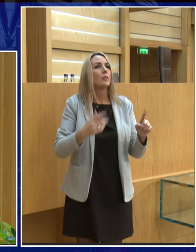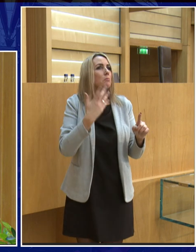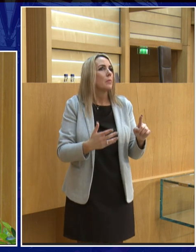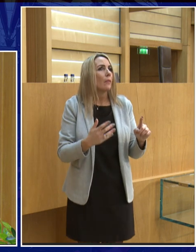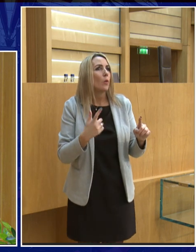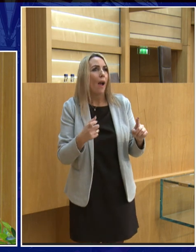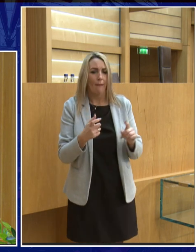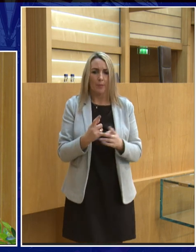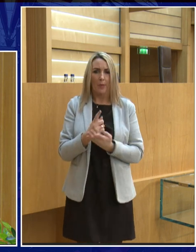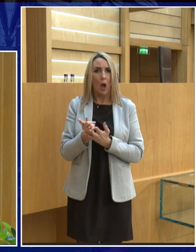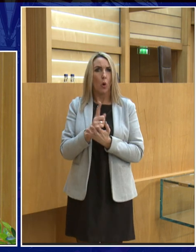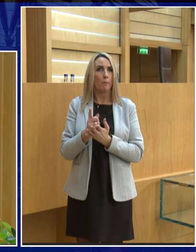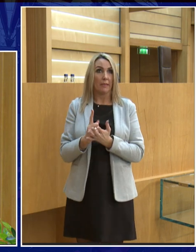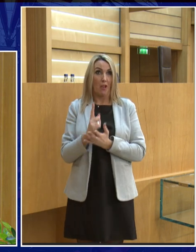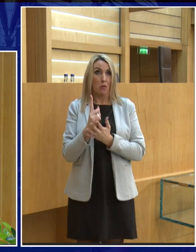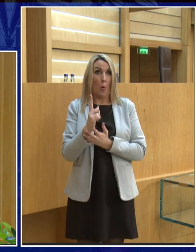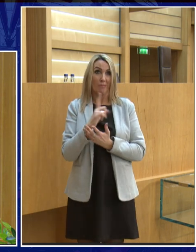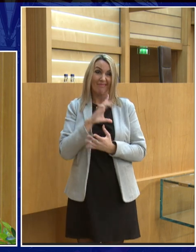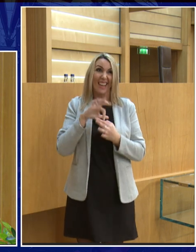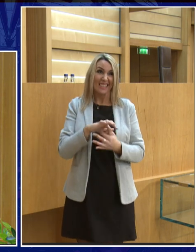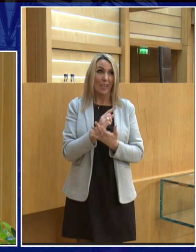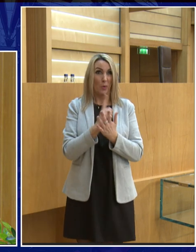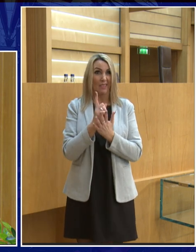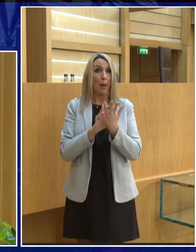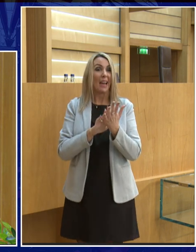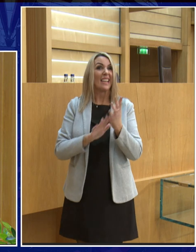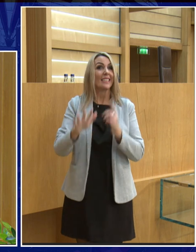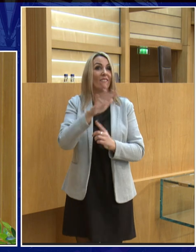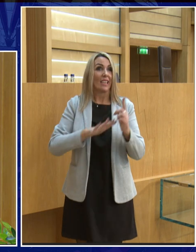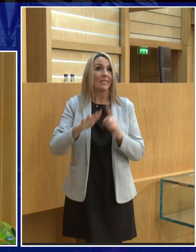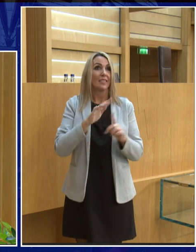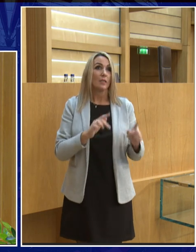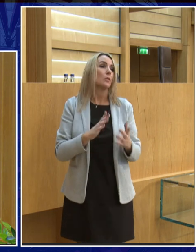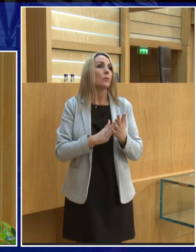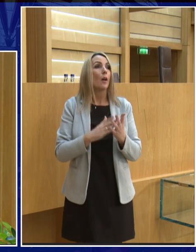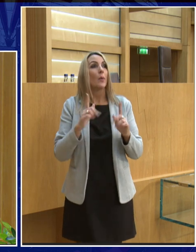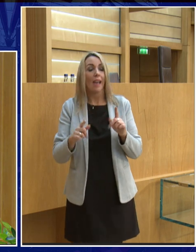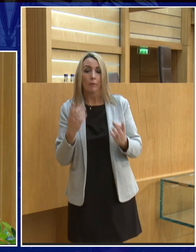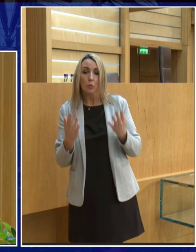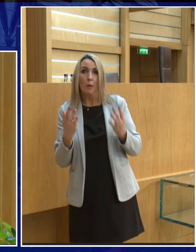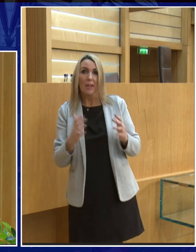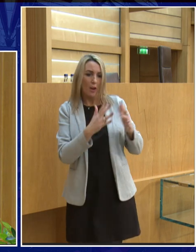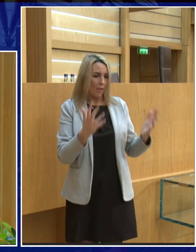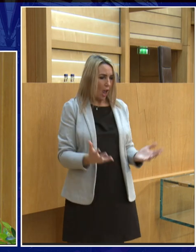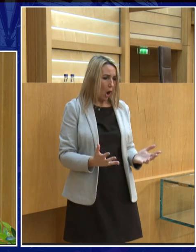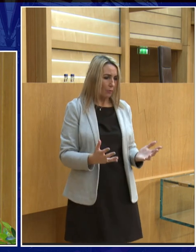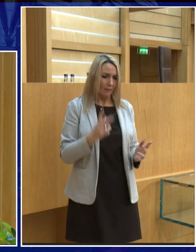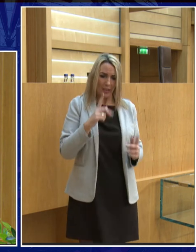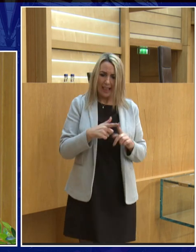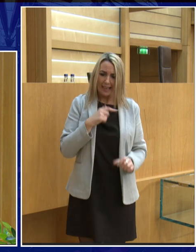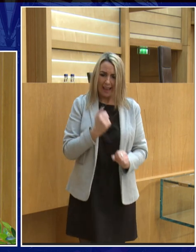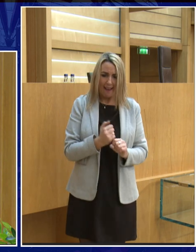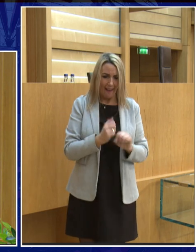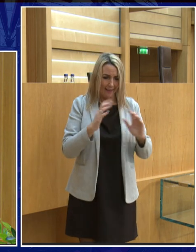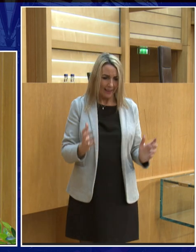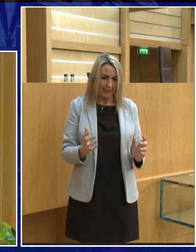you have a compass and it points north that's the magnetic field of earth at work so if you we often compare the earth to a sort of like an egg so